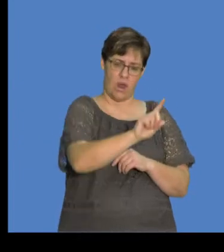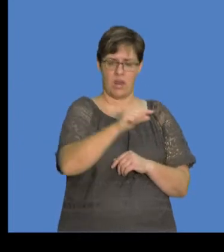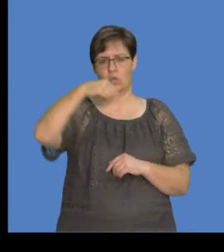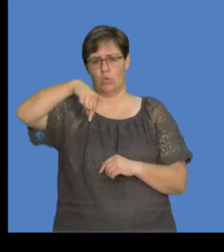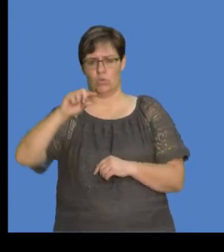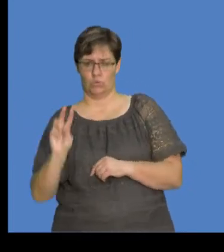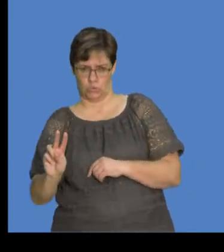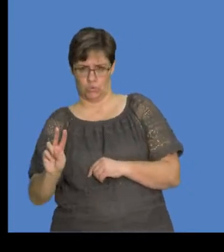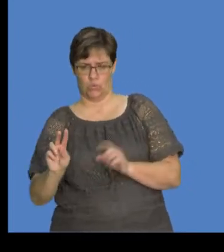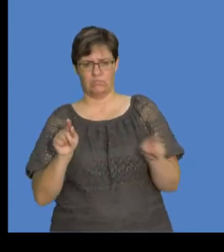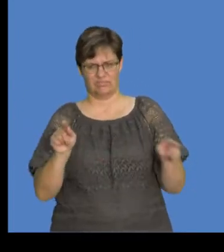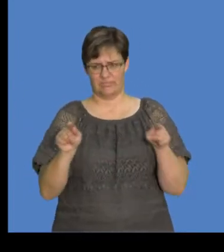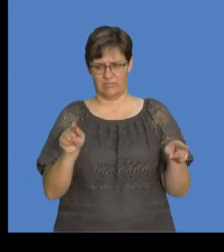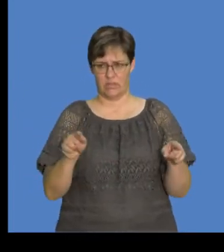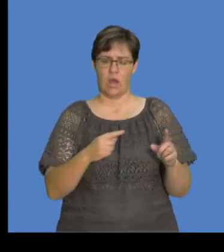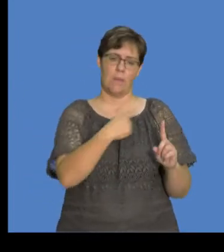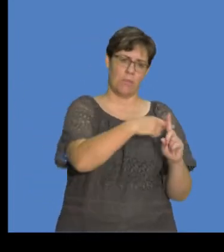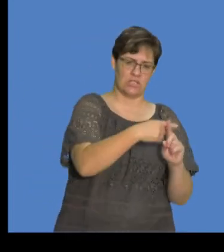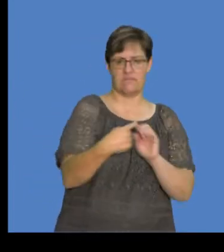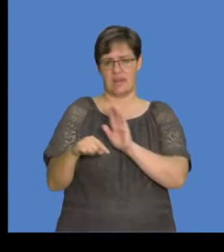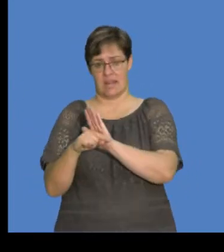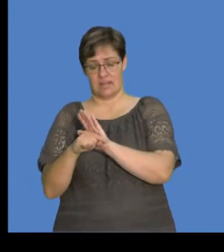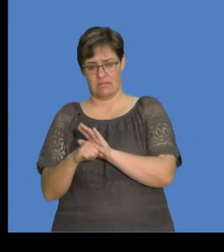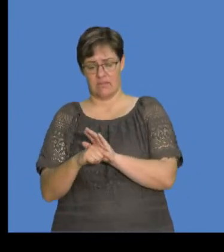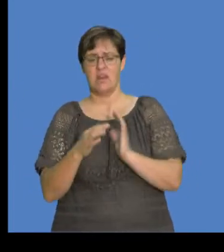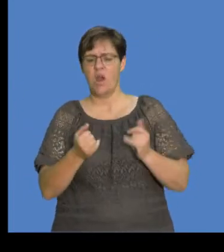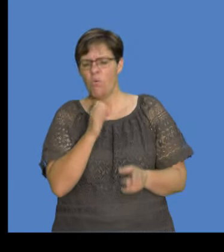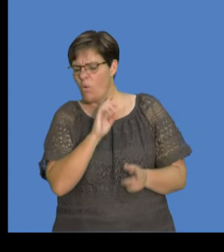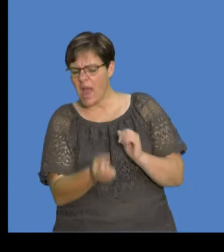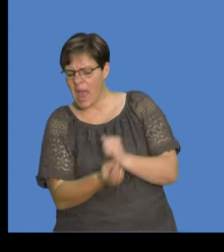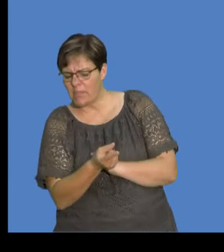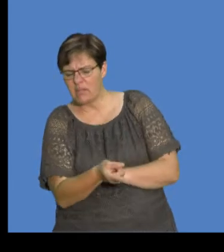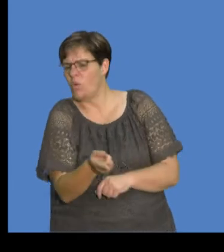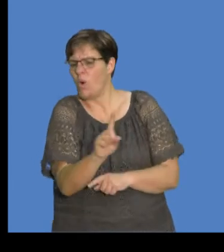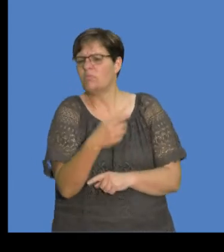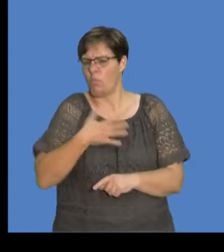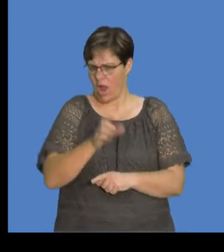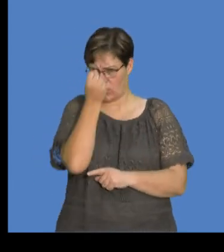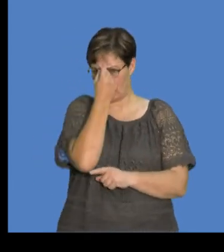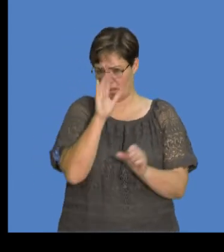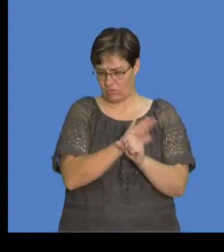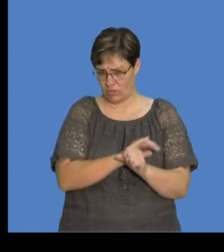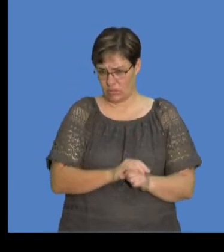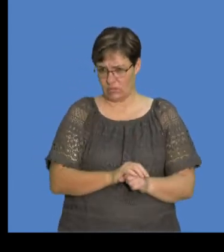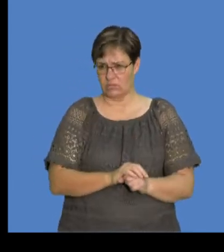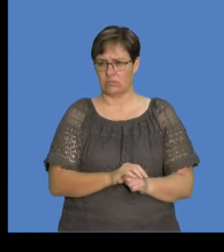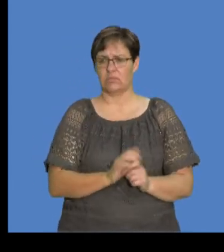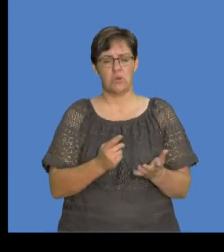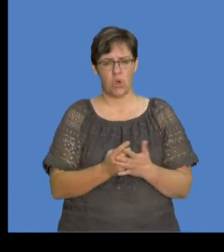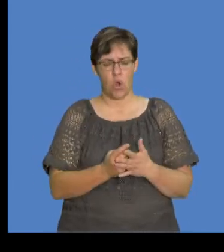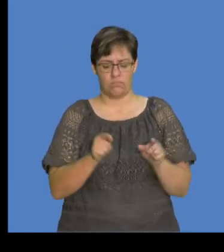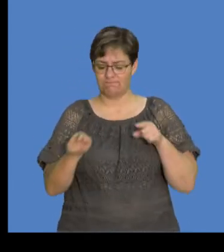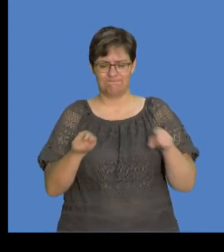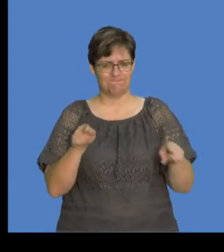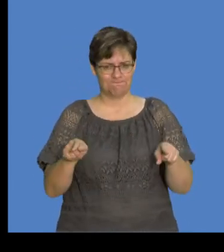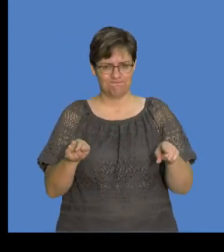2, respectively. So we want to understand what happens here. But remember, we know that opposite or unlike charges